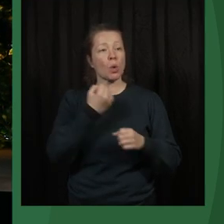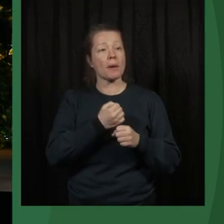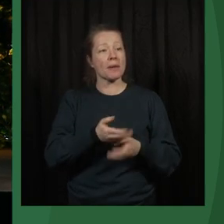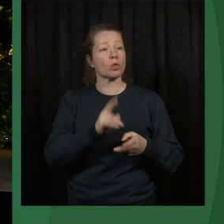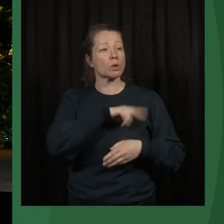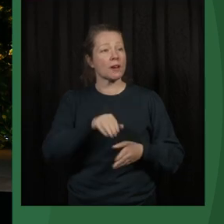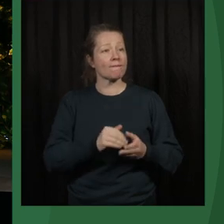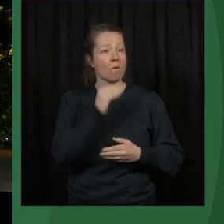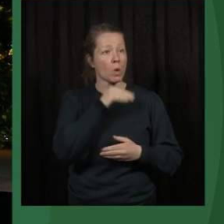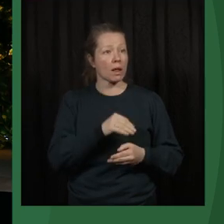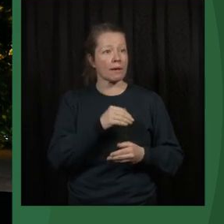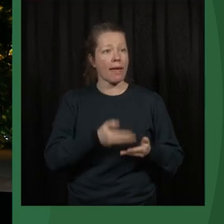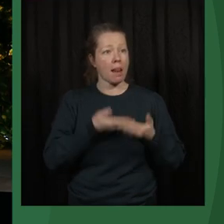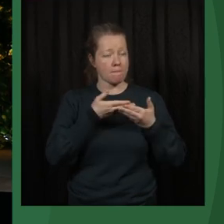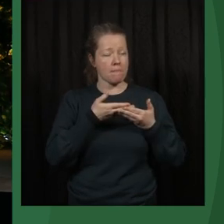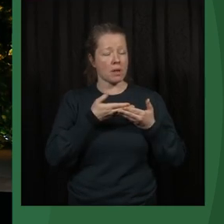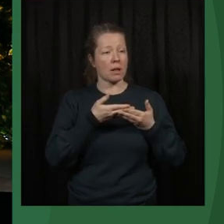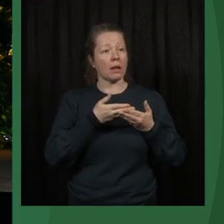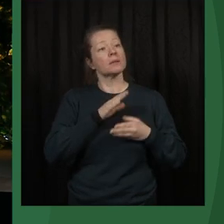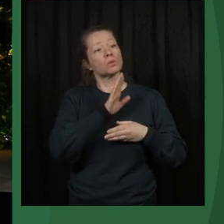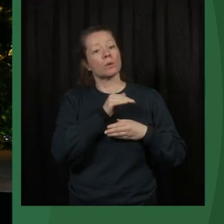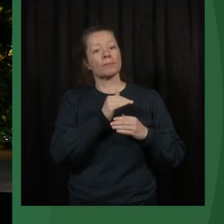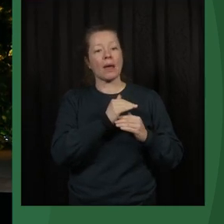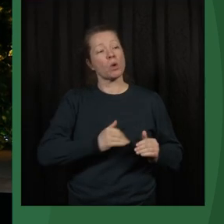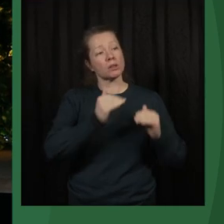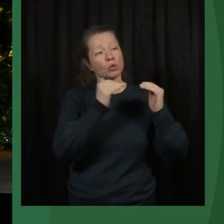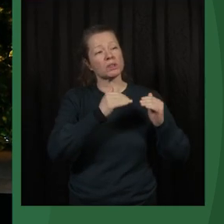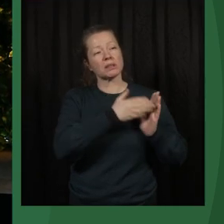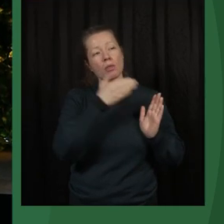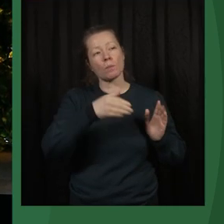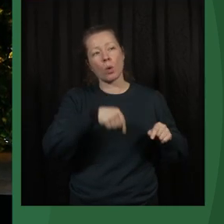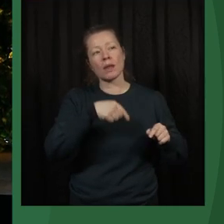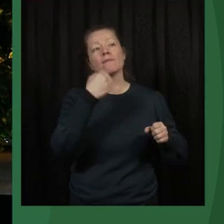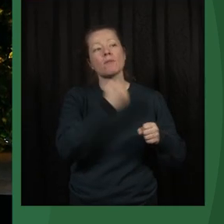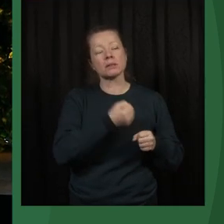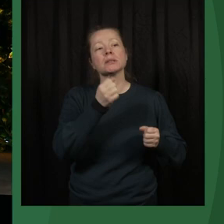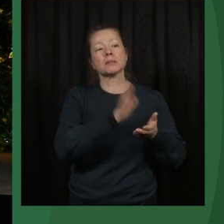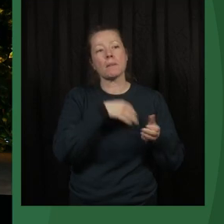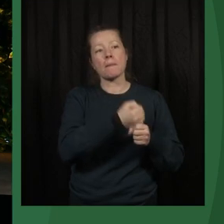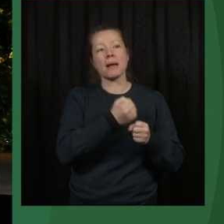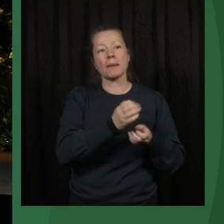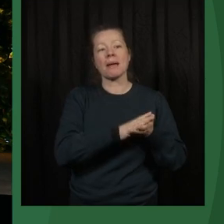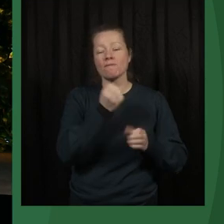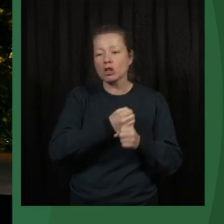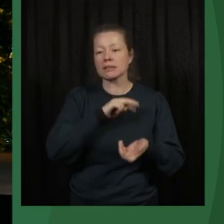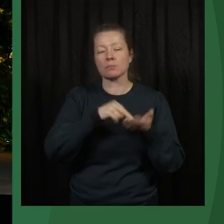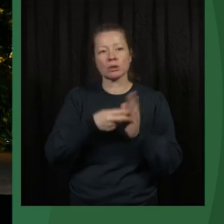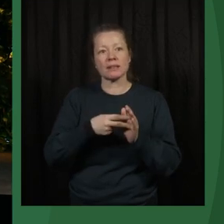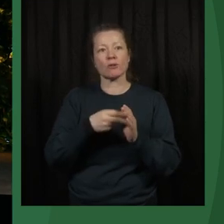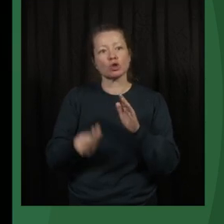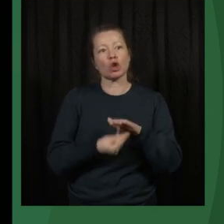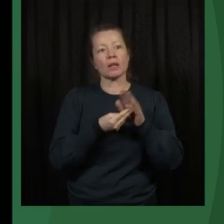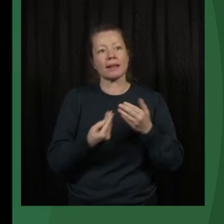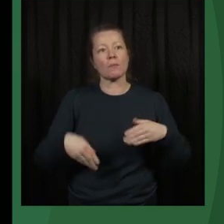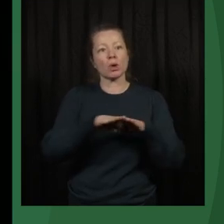You are the organization on stage right now that actually works with actual projects to support democracy worldwide.